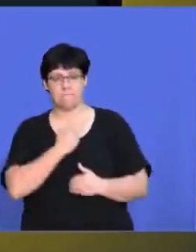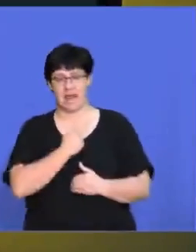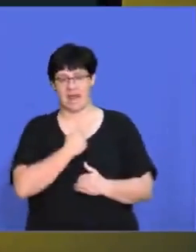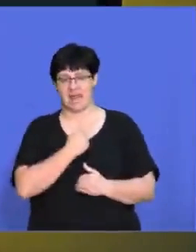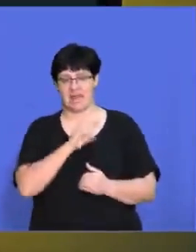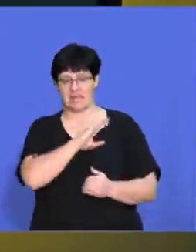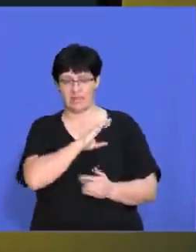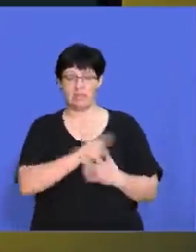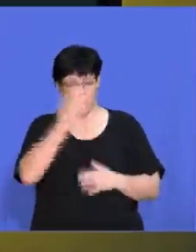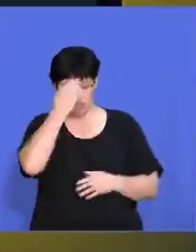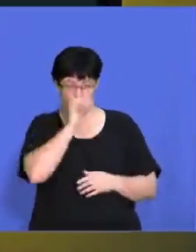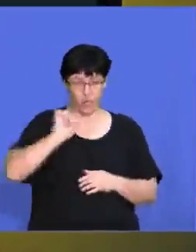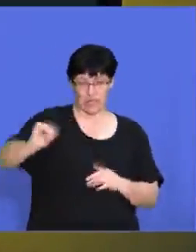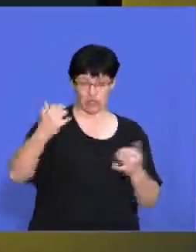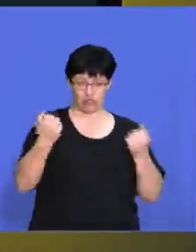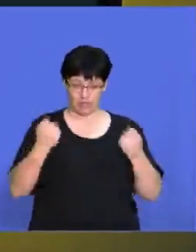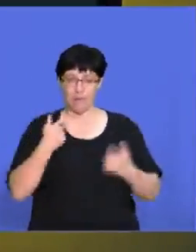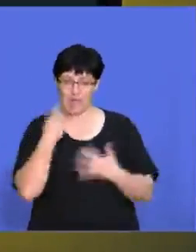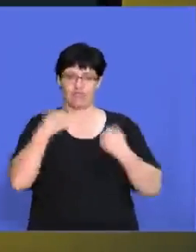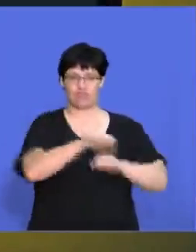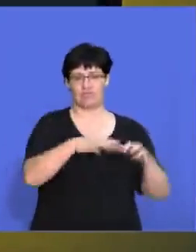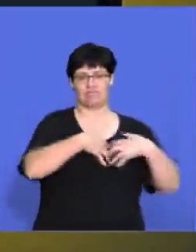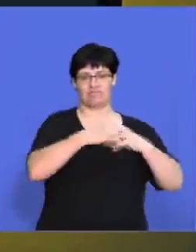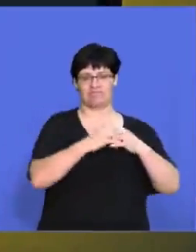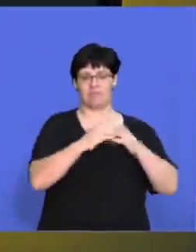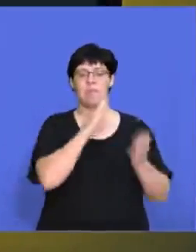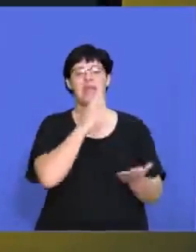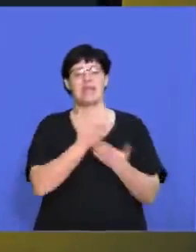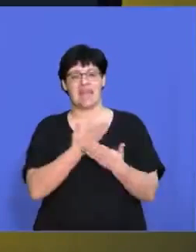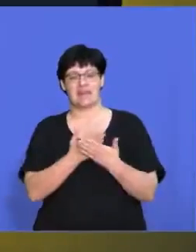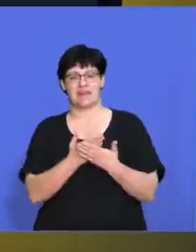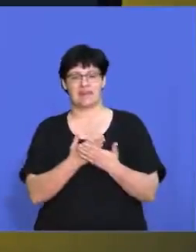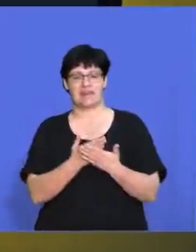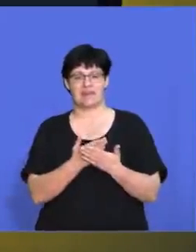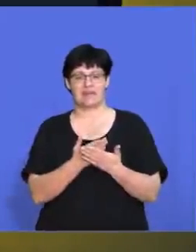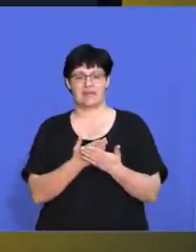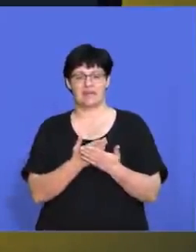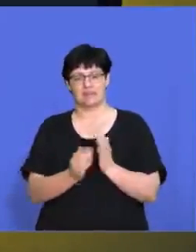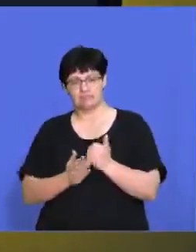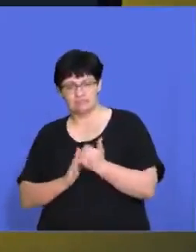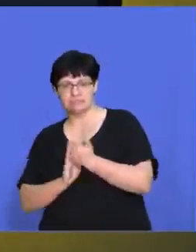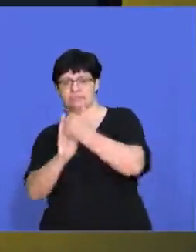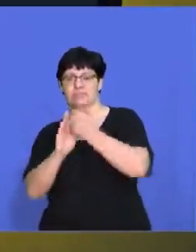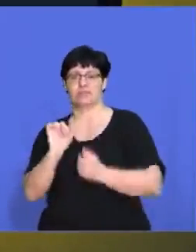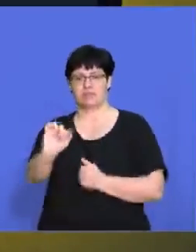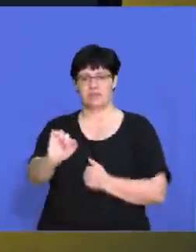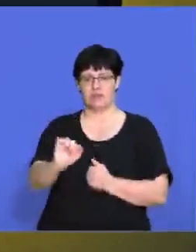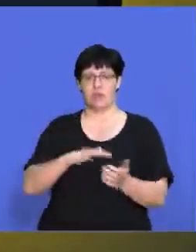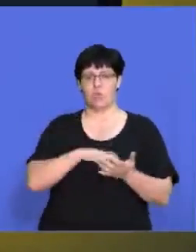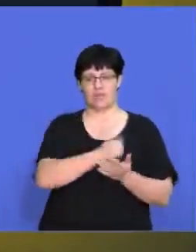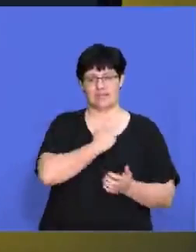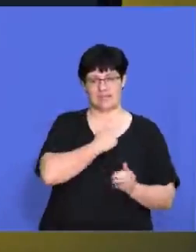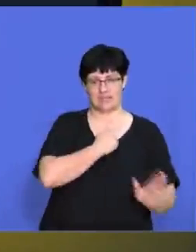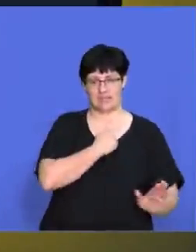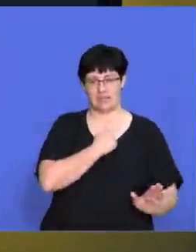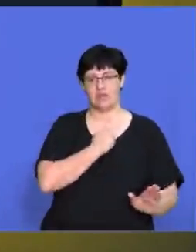strengths of my competitors are, I can come up a strategy in which I can maybe, um, boost up, uh, our weaknesses